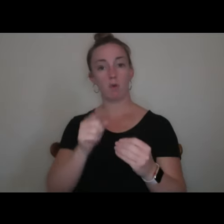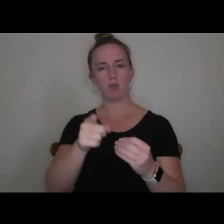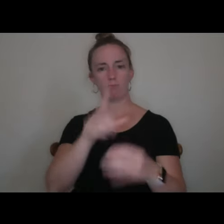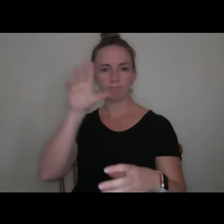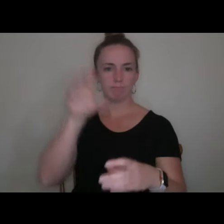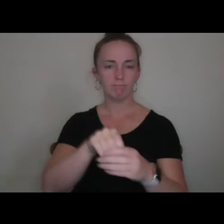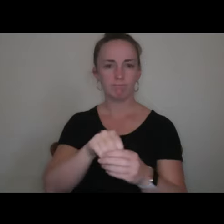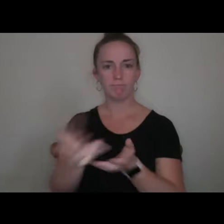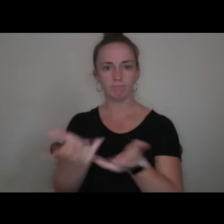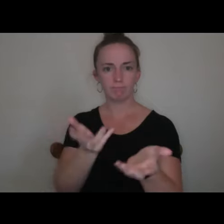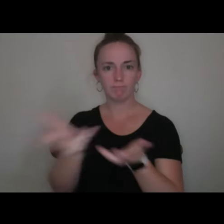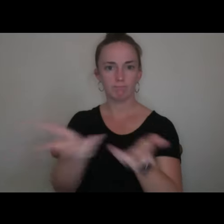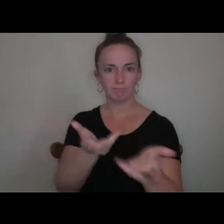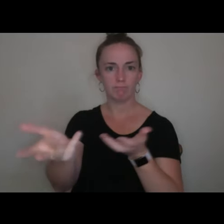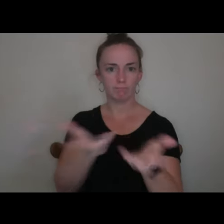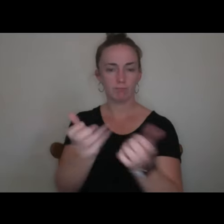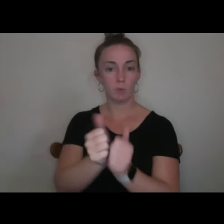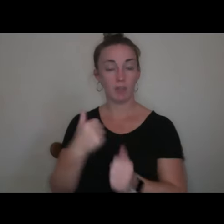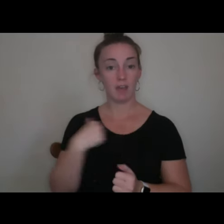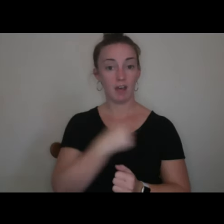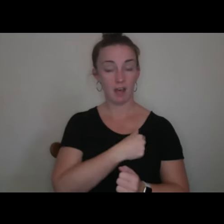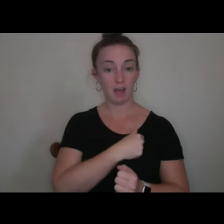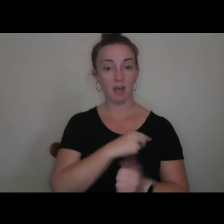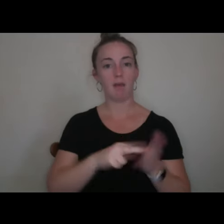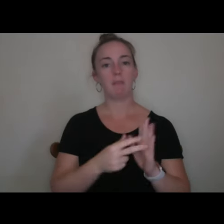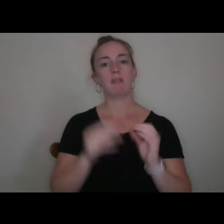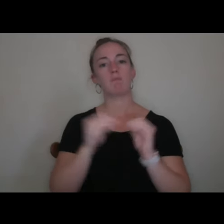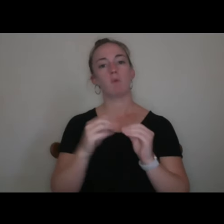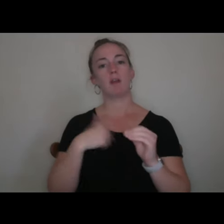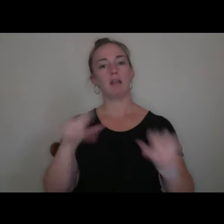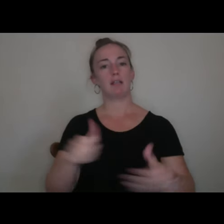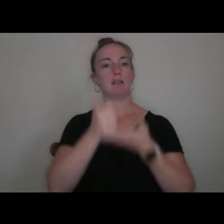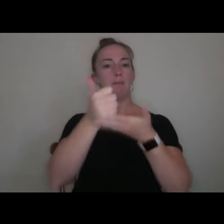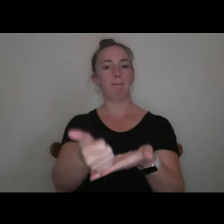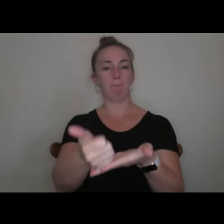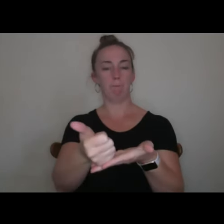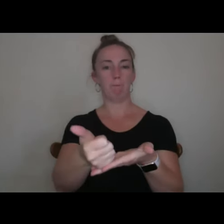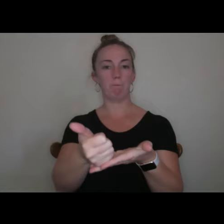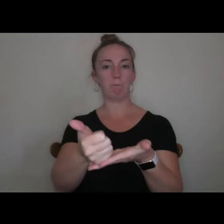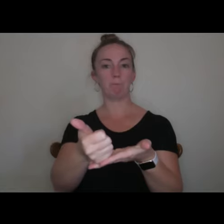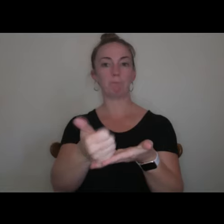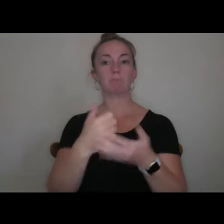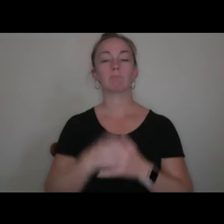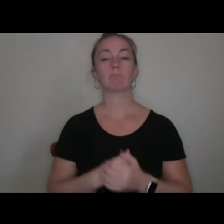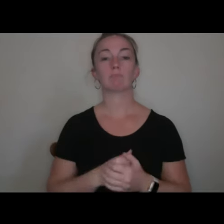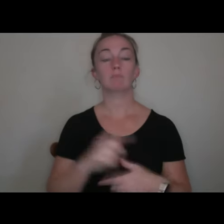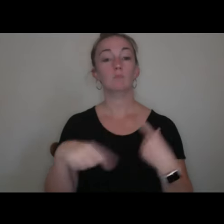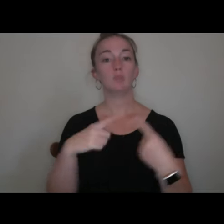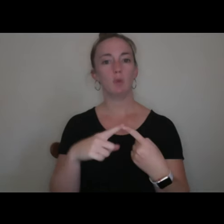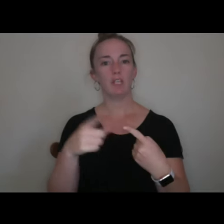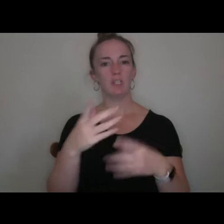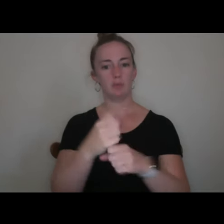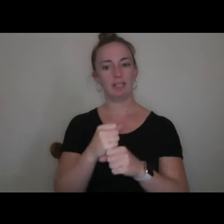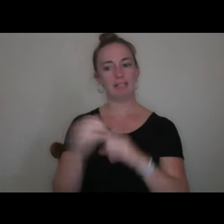with us, the more we can be helpful to you. So as you get emails from that